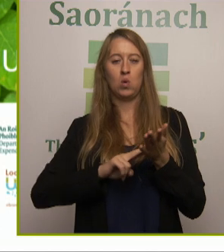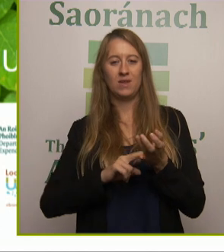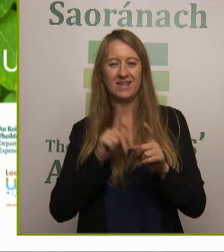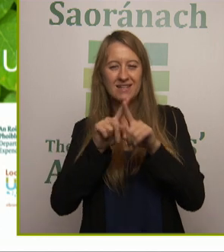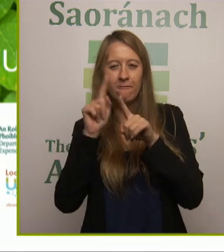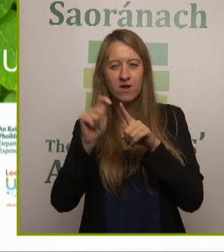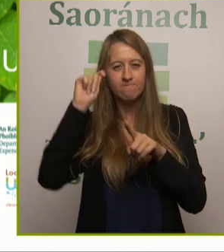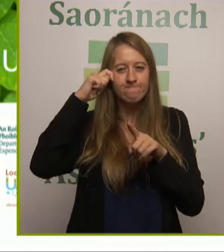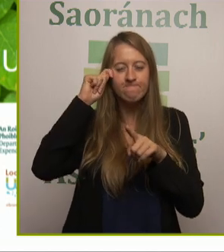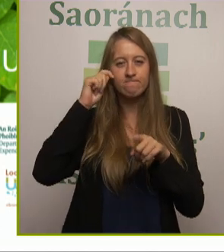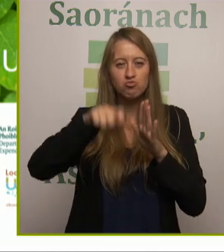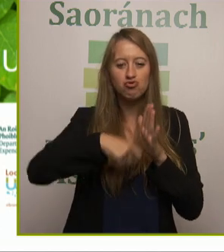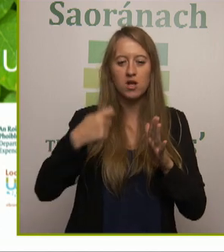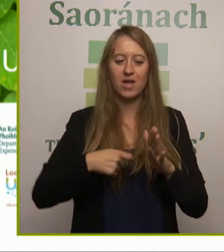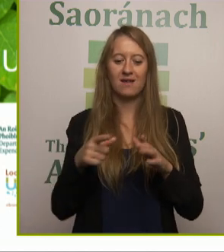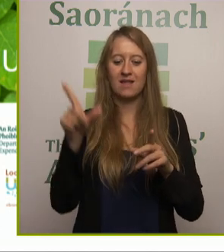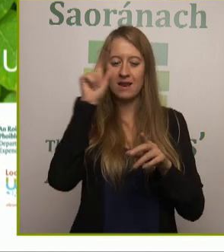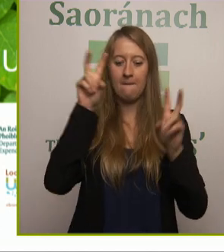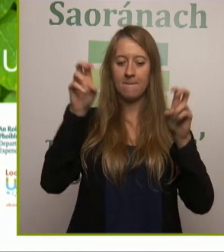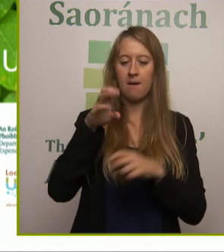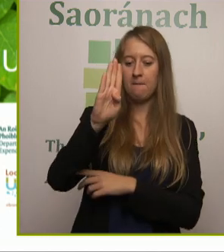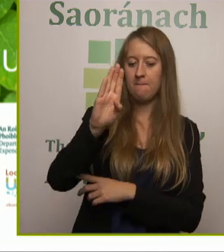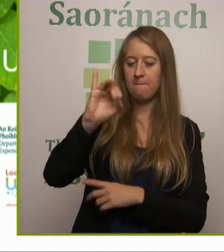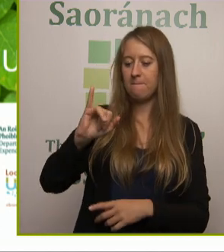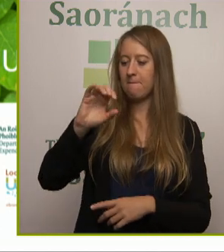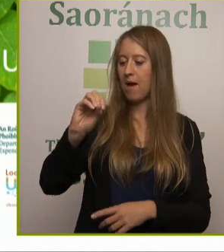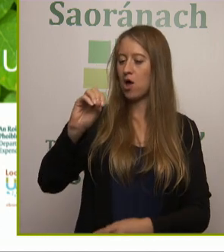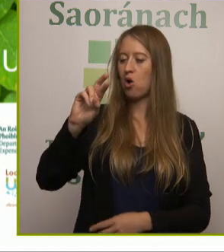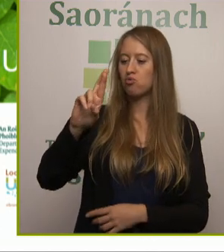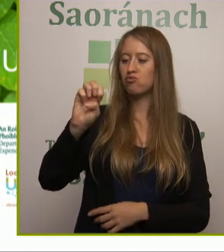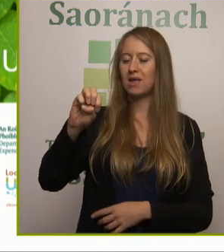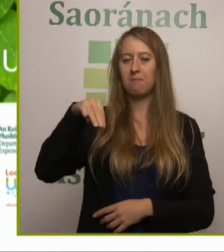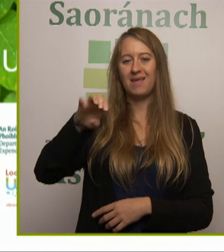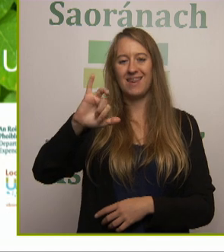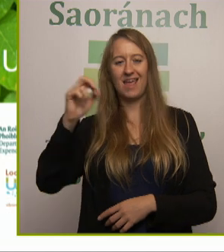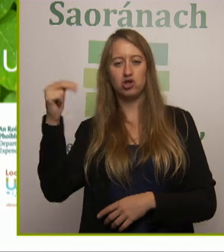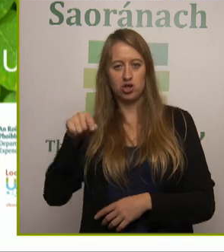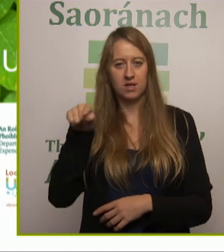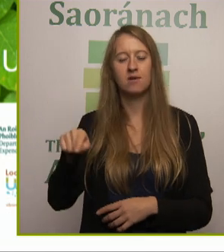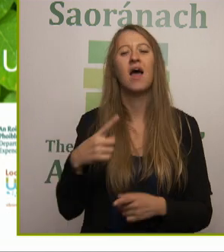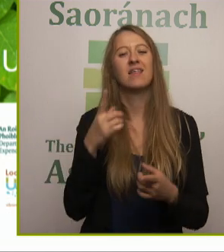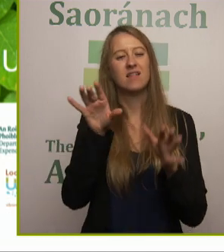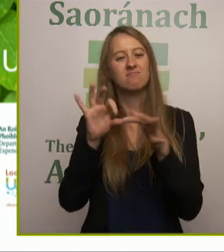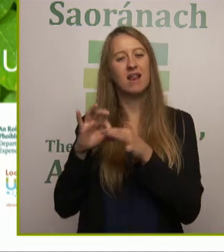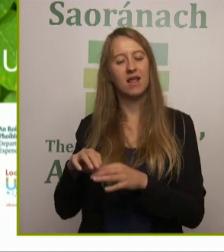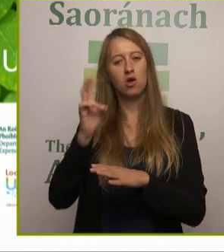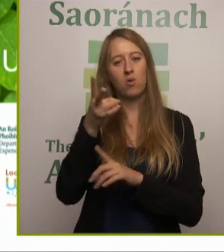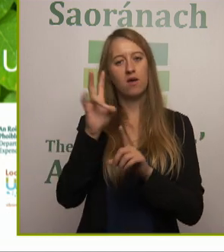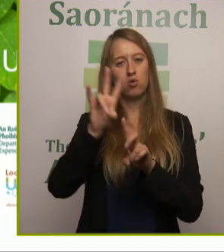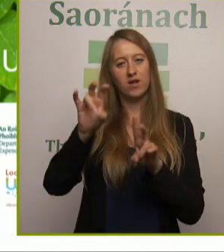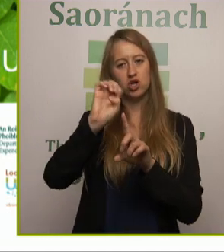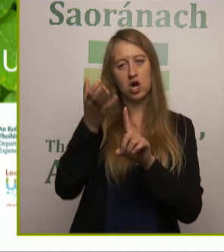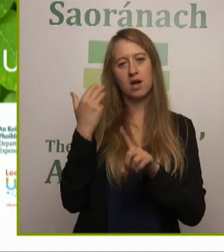And this was a good question that you had there earlier about our soils. So this project, we're looking at how much